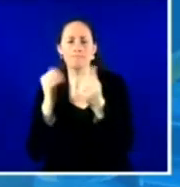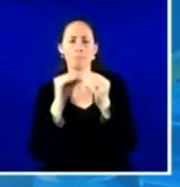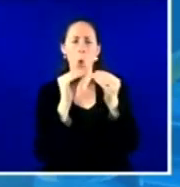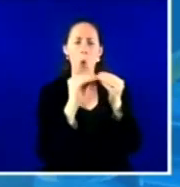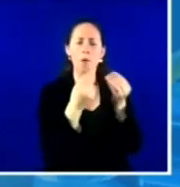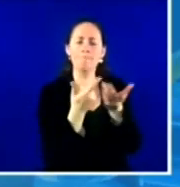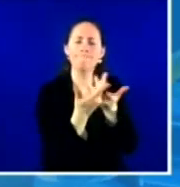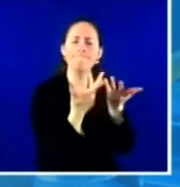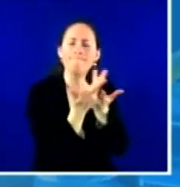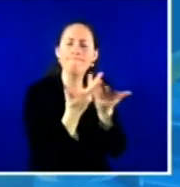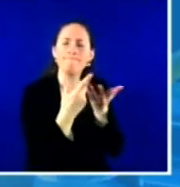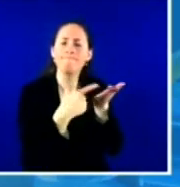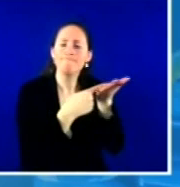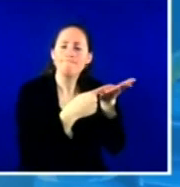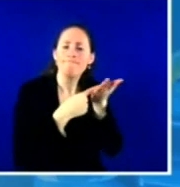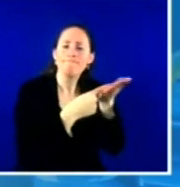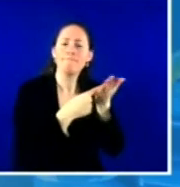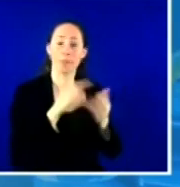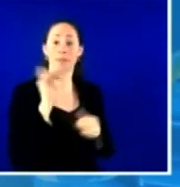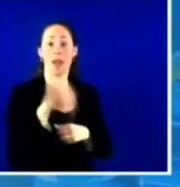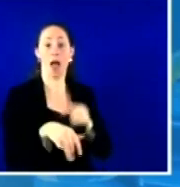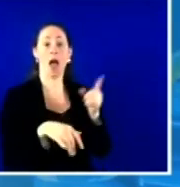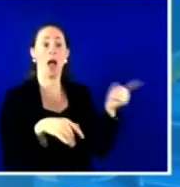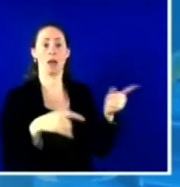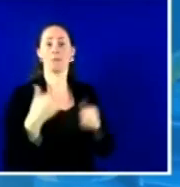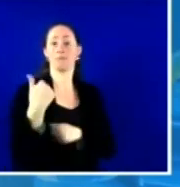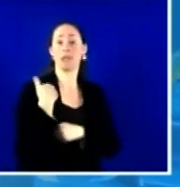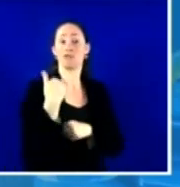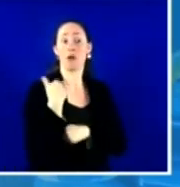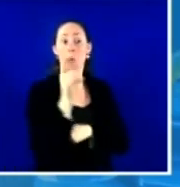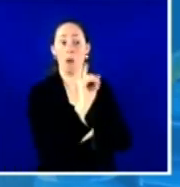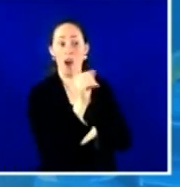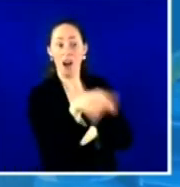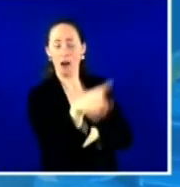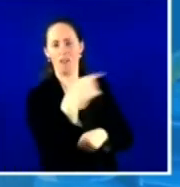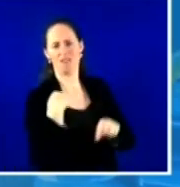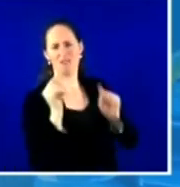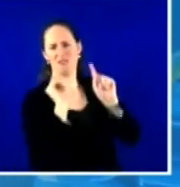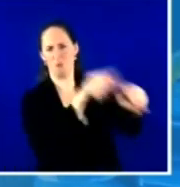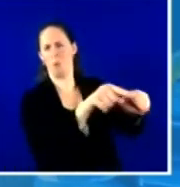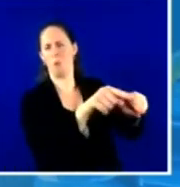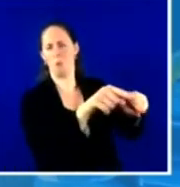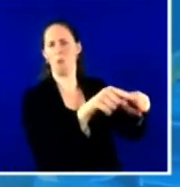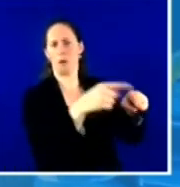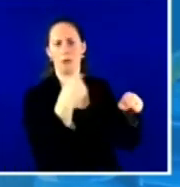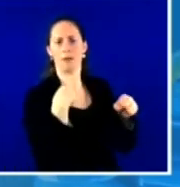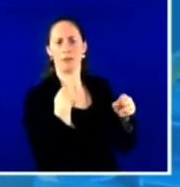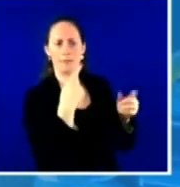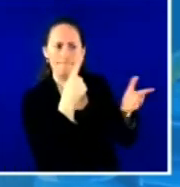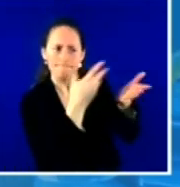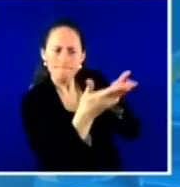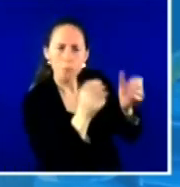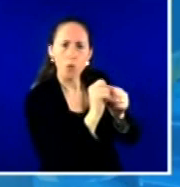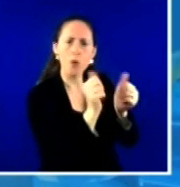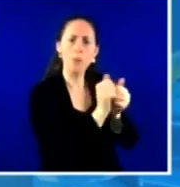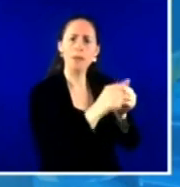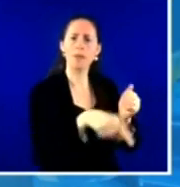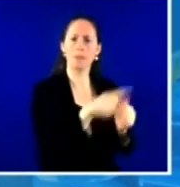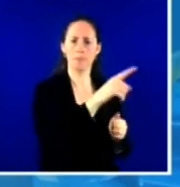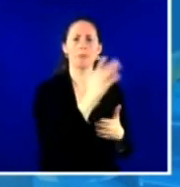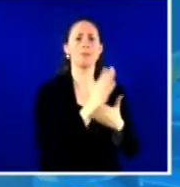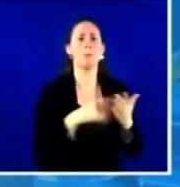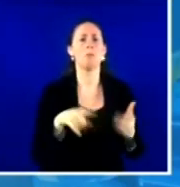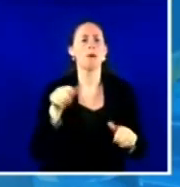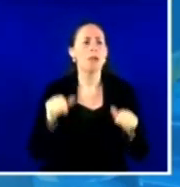they are in the vaccine spectrum. And working with them to move from vaccine hesitancy, to deliberation, to